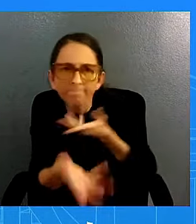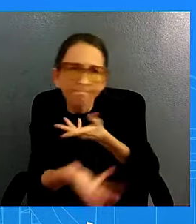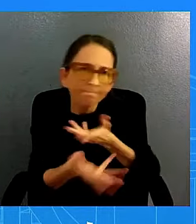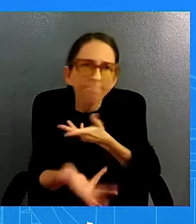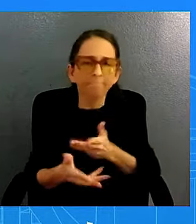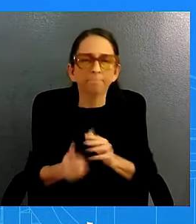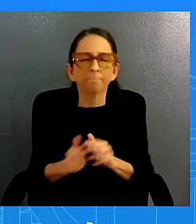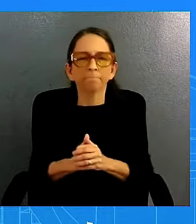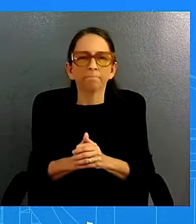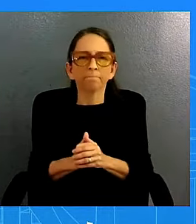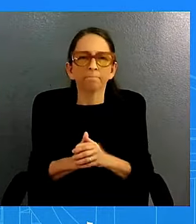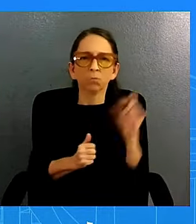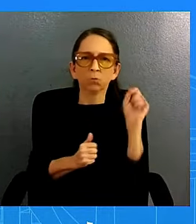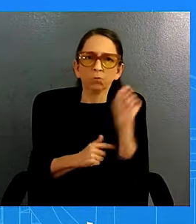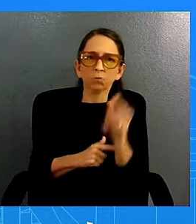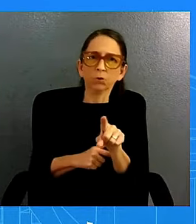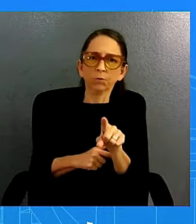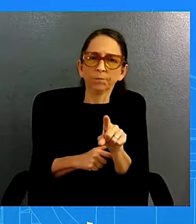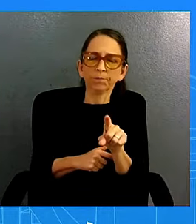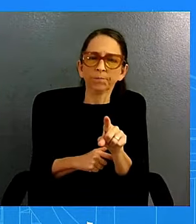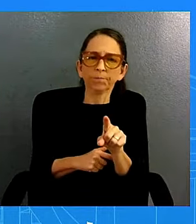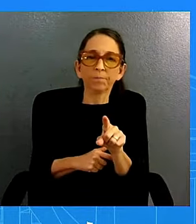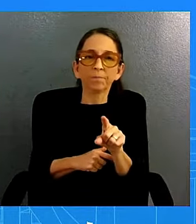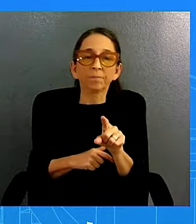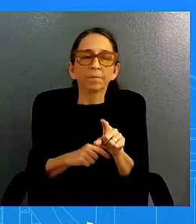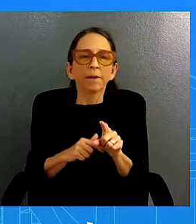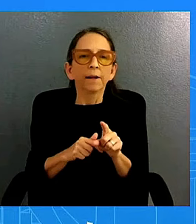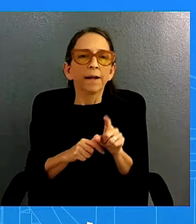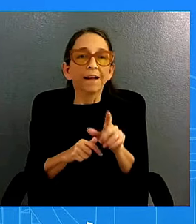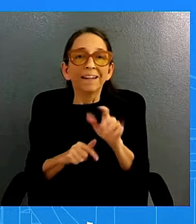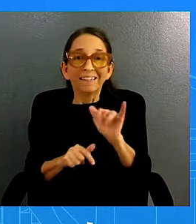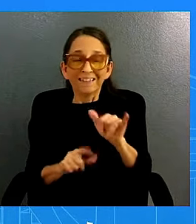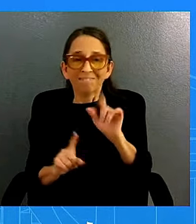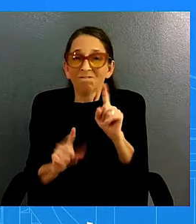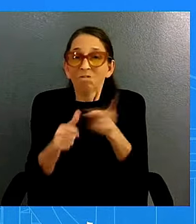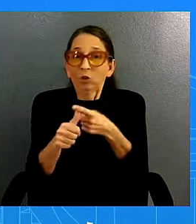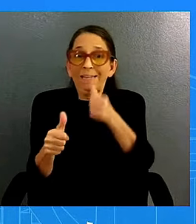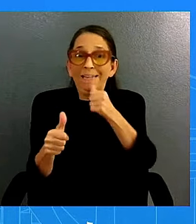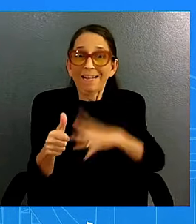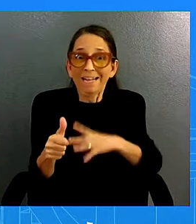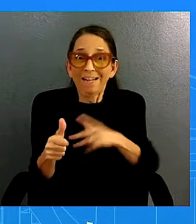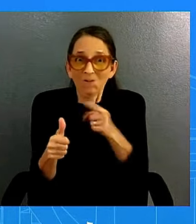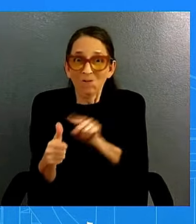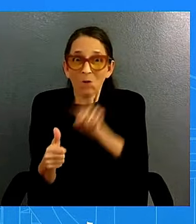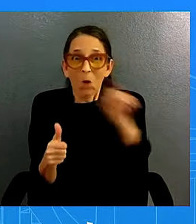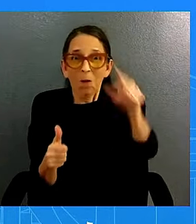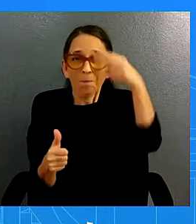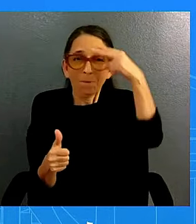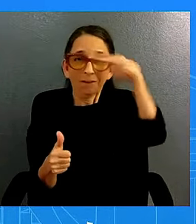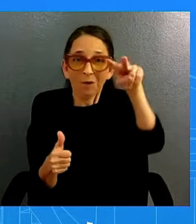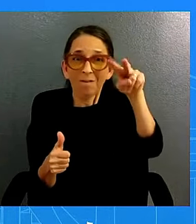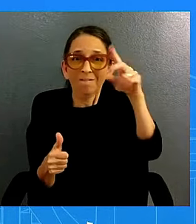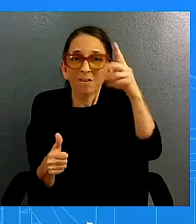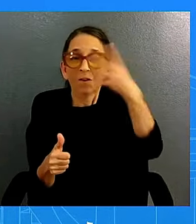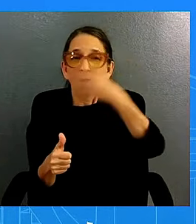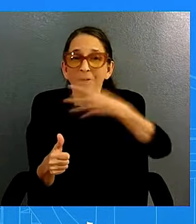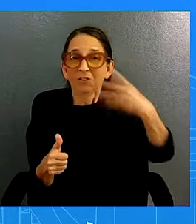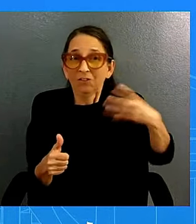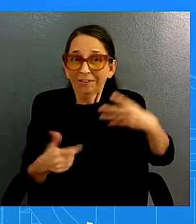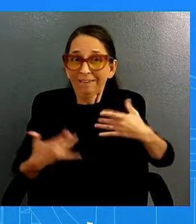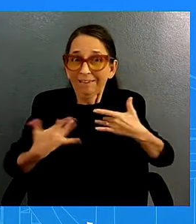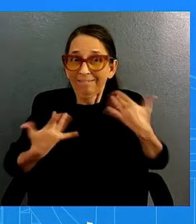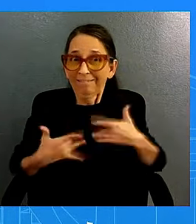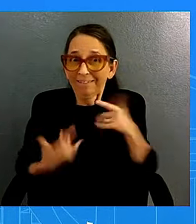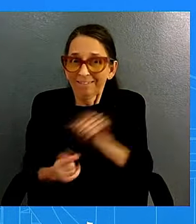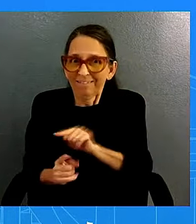um to attend the inauguration event uh of claudia shabon um vladimir putin is also